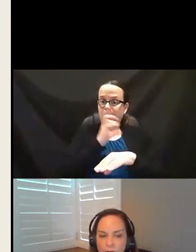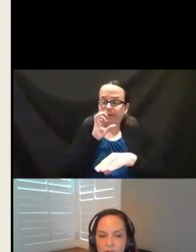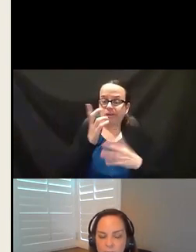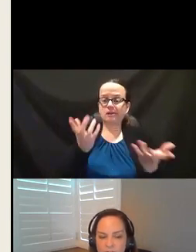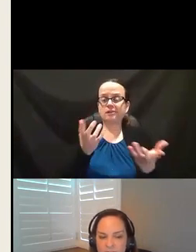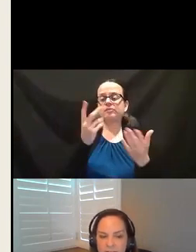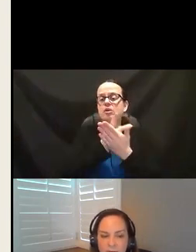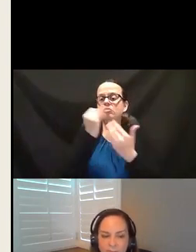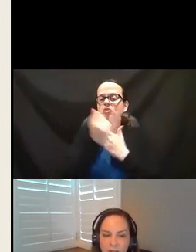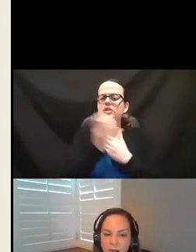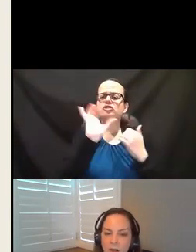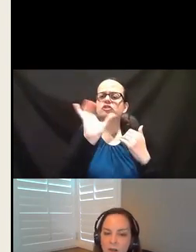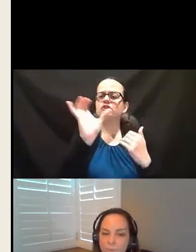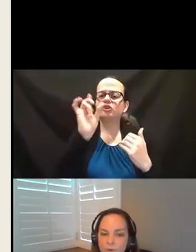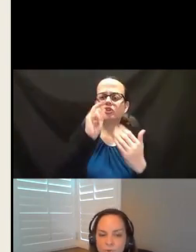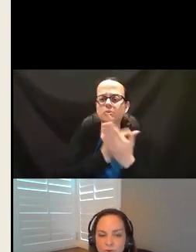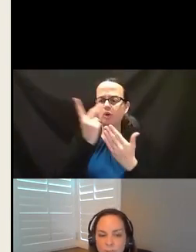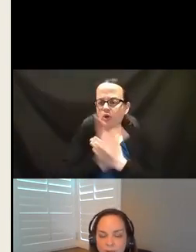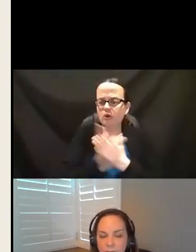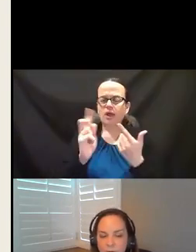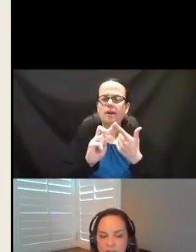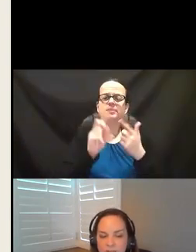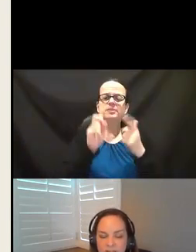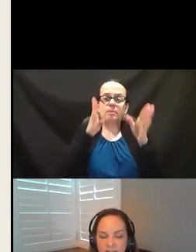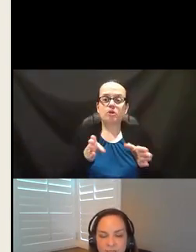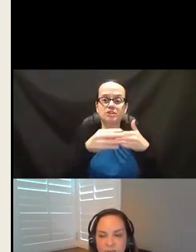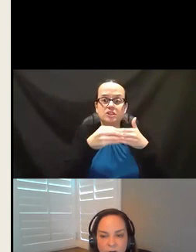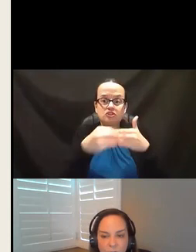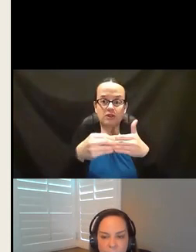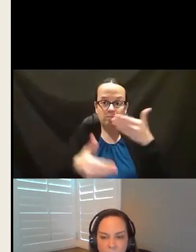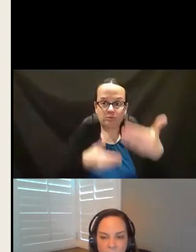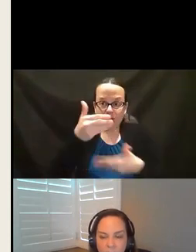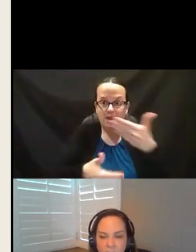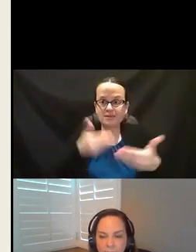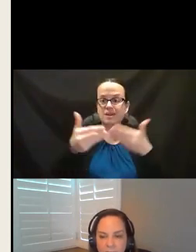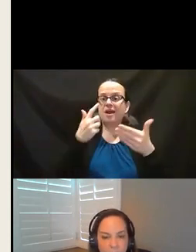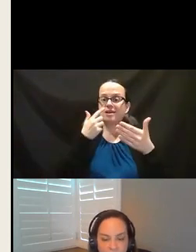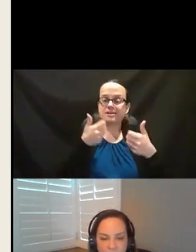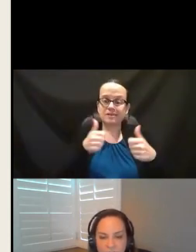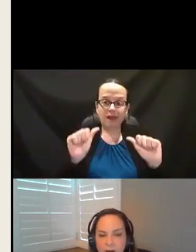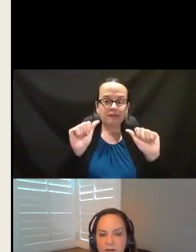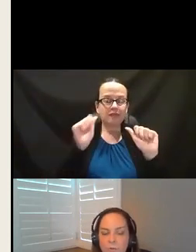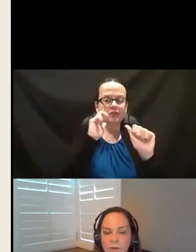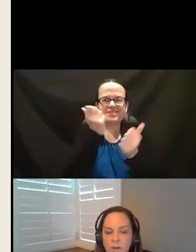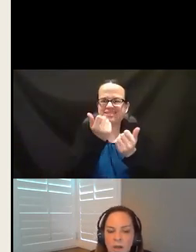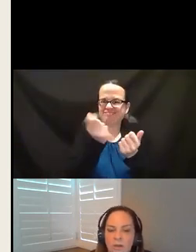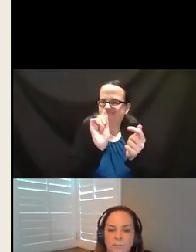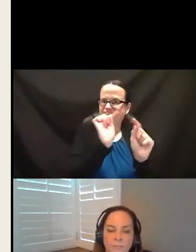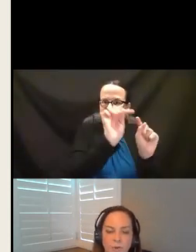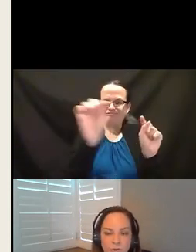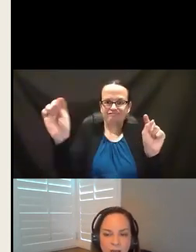programs throughout the state. Person-driven planning process efforts are going on everywhere to try to